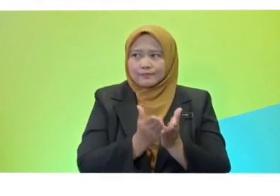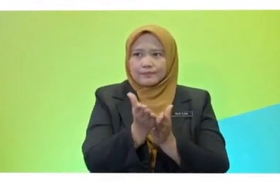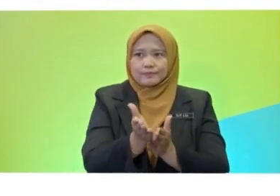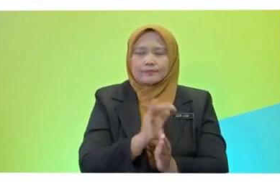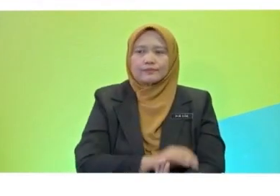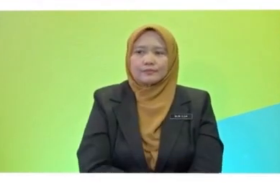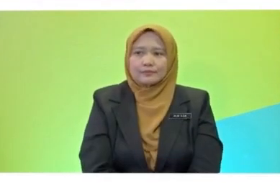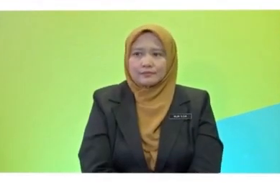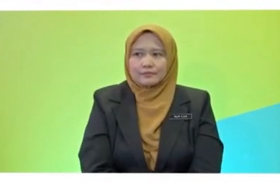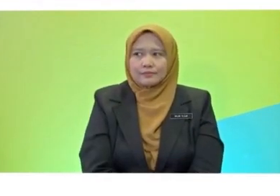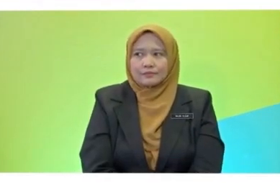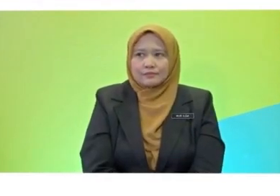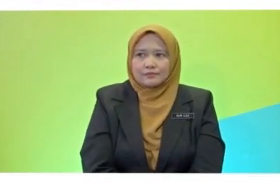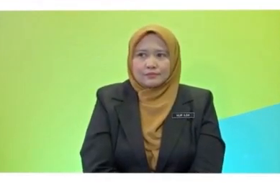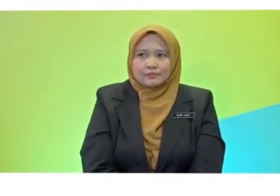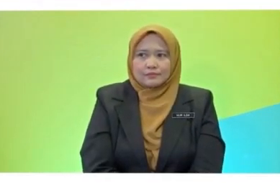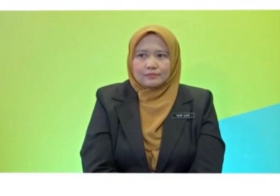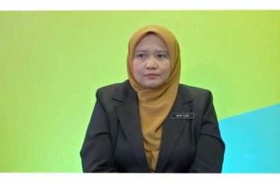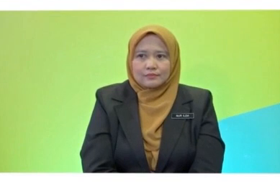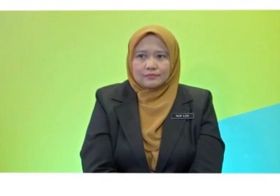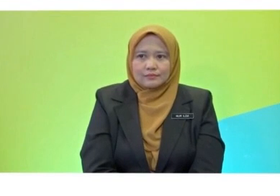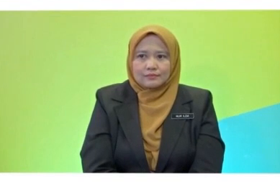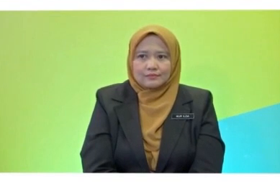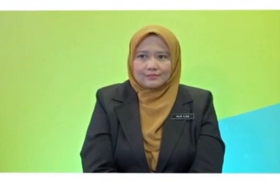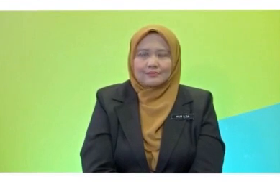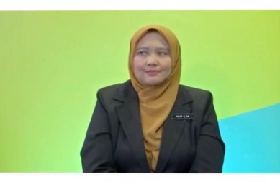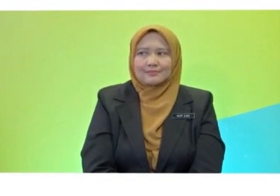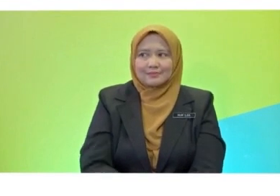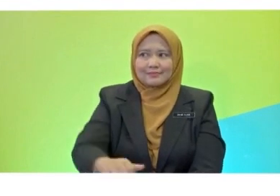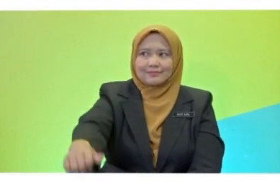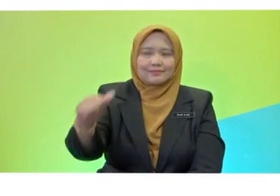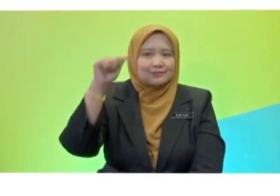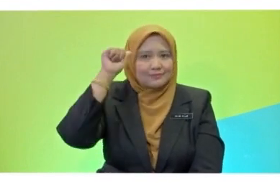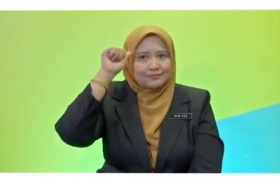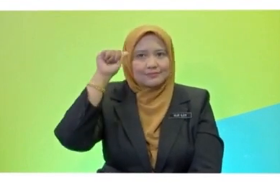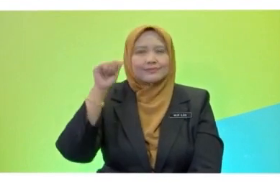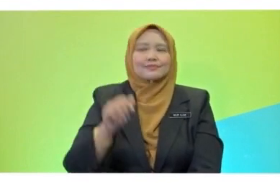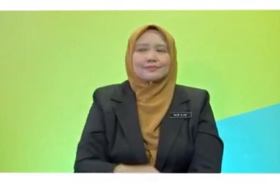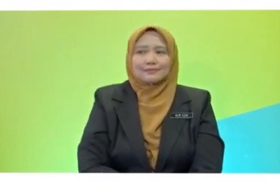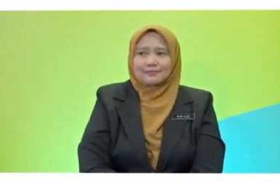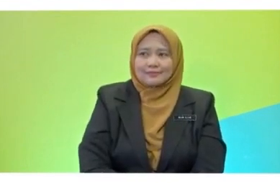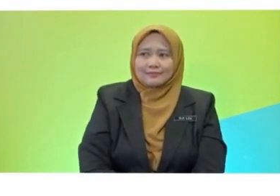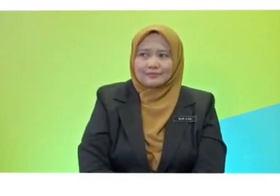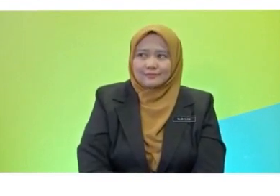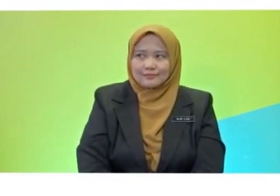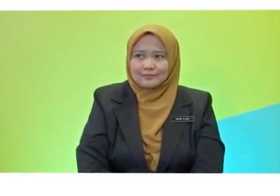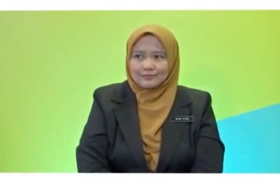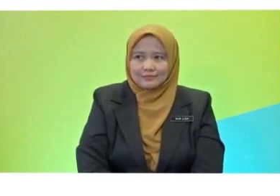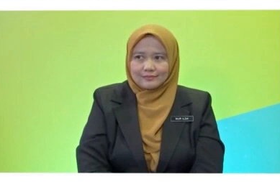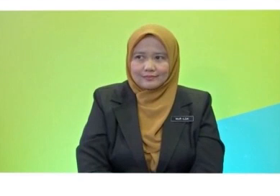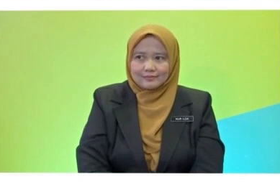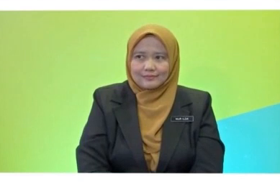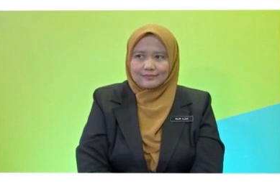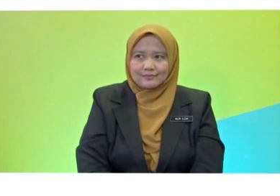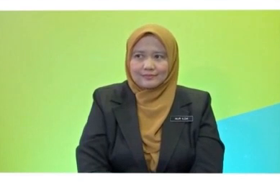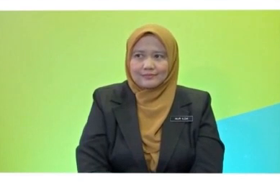a volunteer? Who's next? Who's going next? Aaron, how about you, Aaron? Oh. Aaron. Yes, Aaron. Okay, so... Okay, shake, shake, shake. Shake